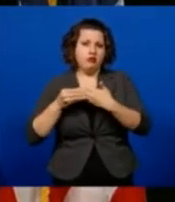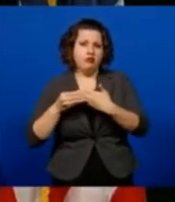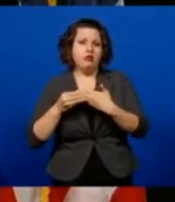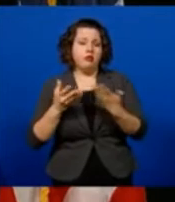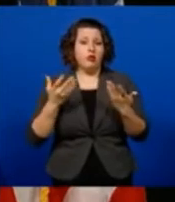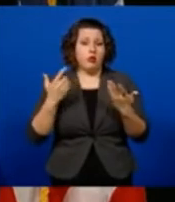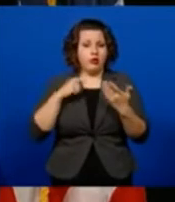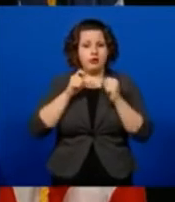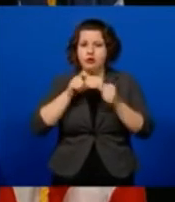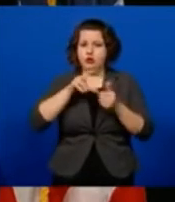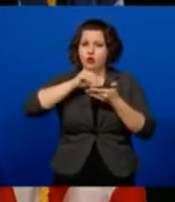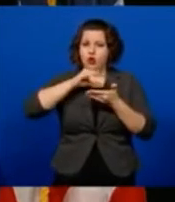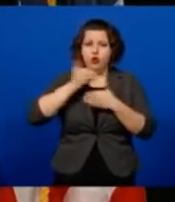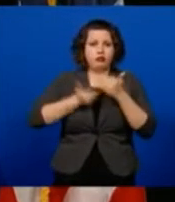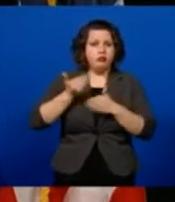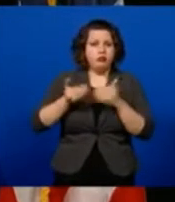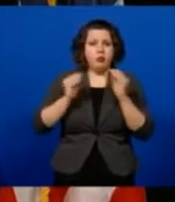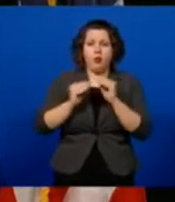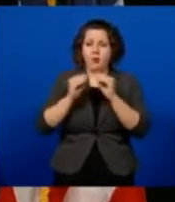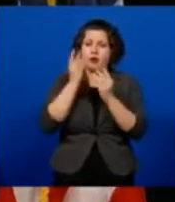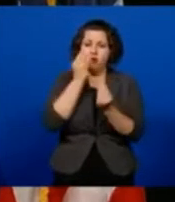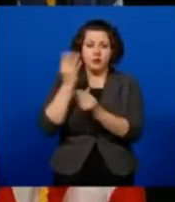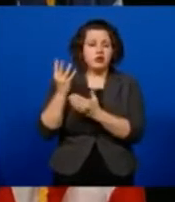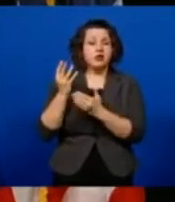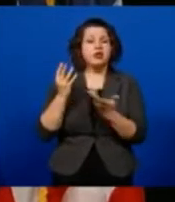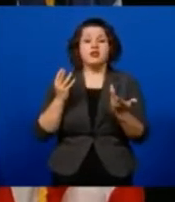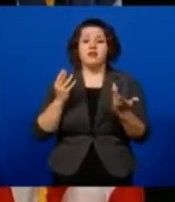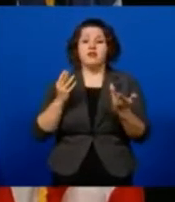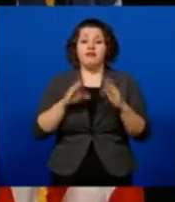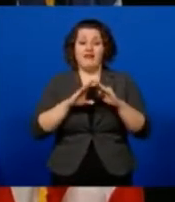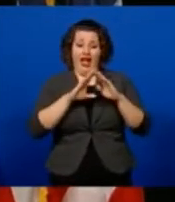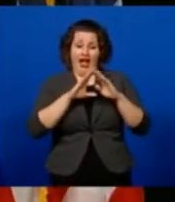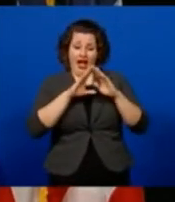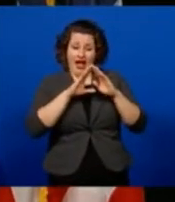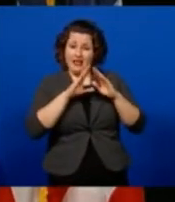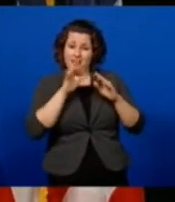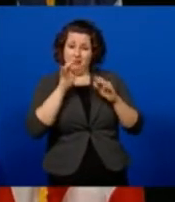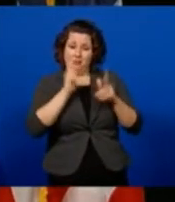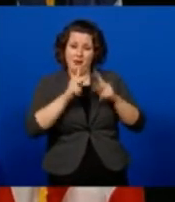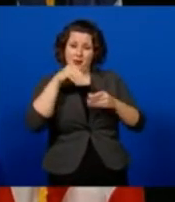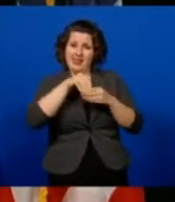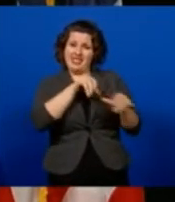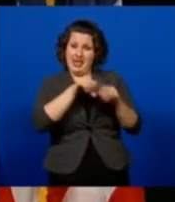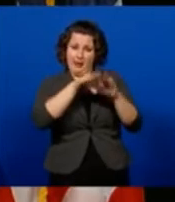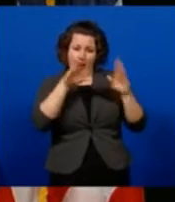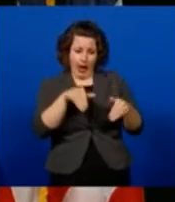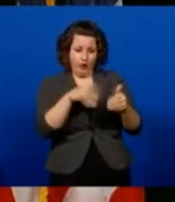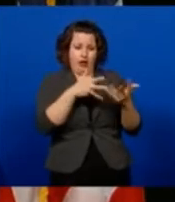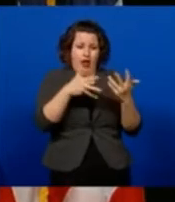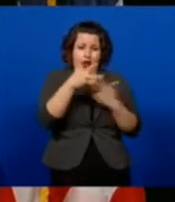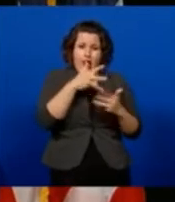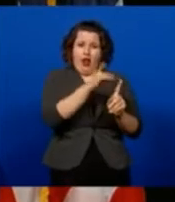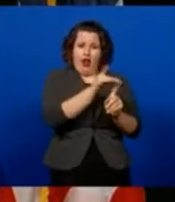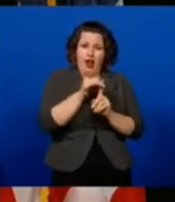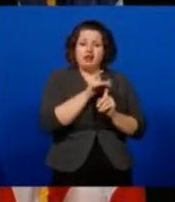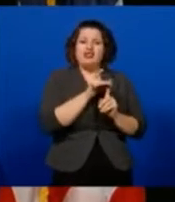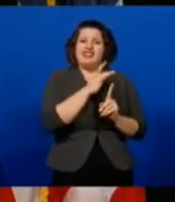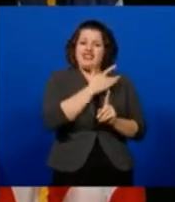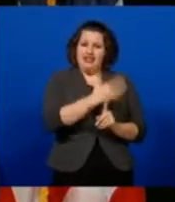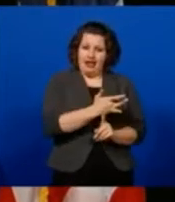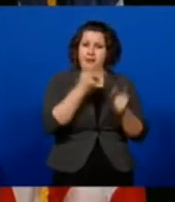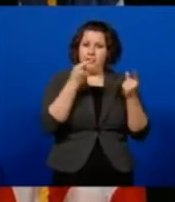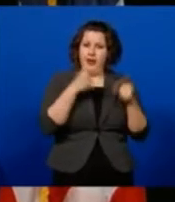and more. You know, household spread, I think, is something that we've said all along. That's where we tend to see